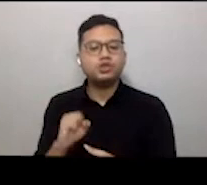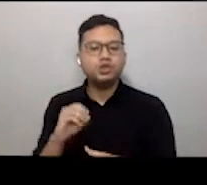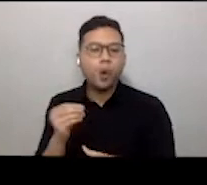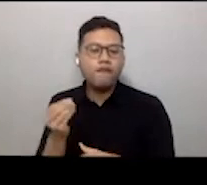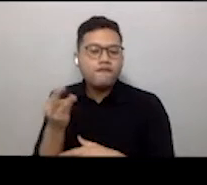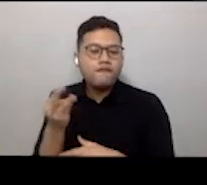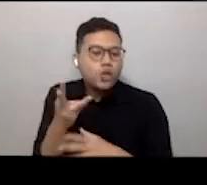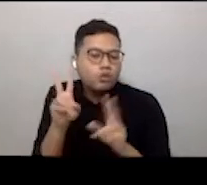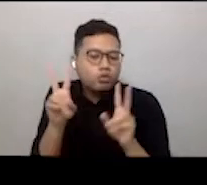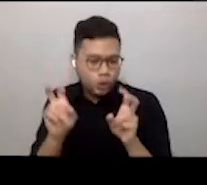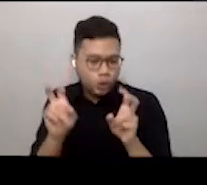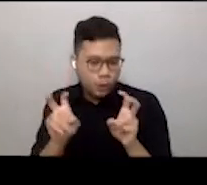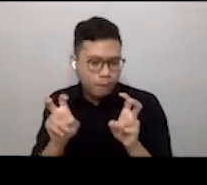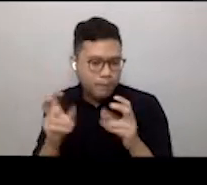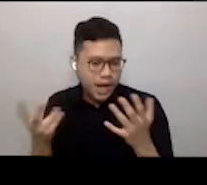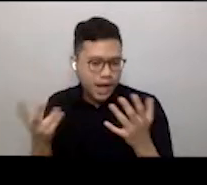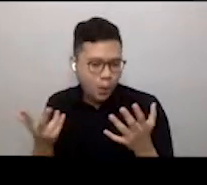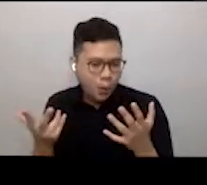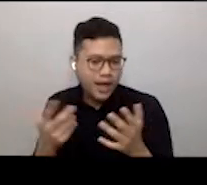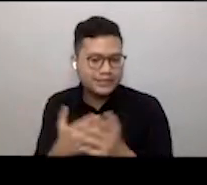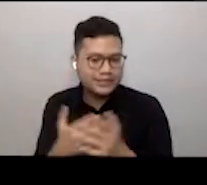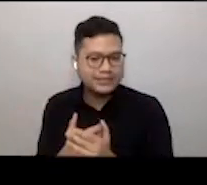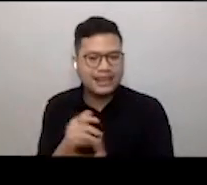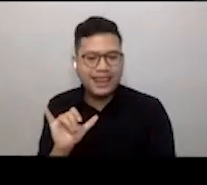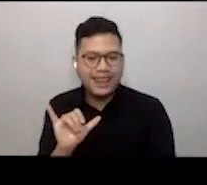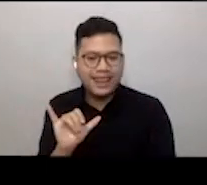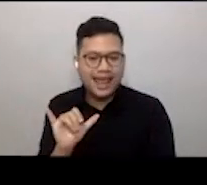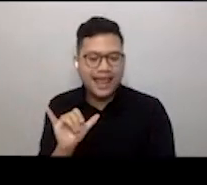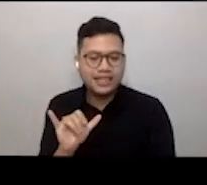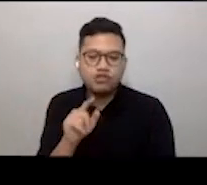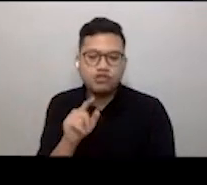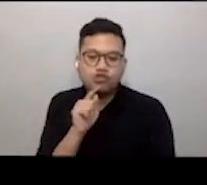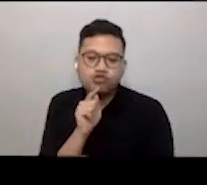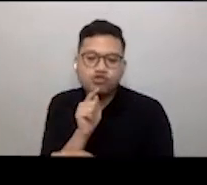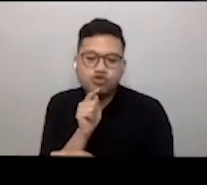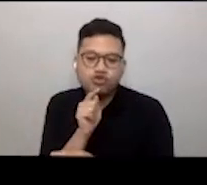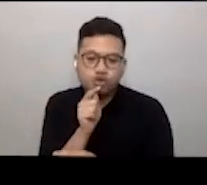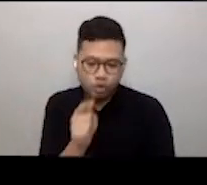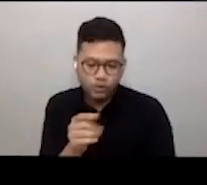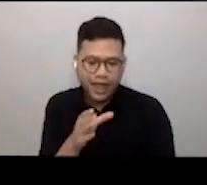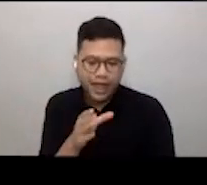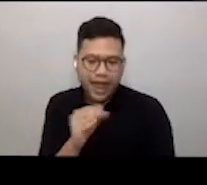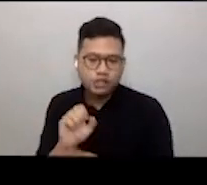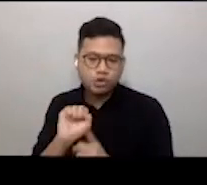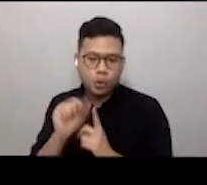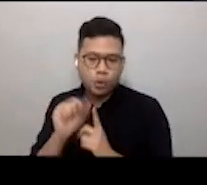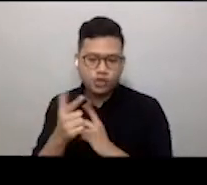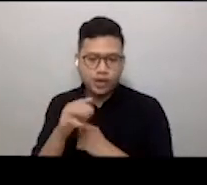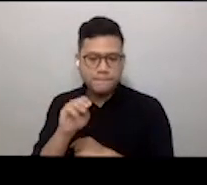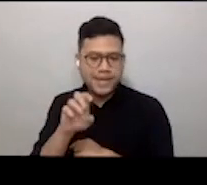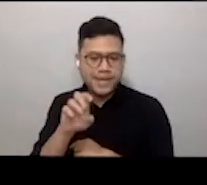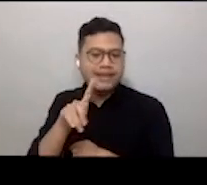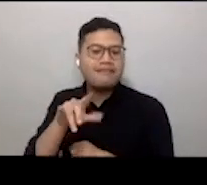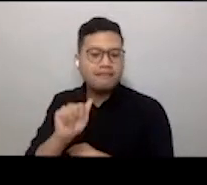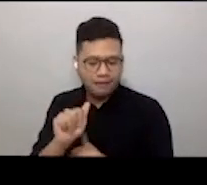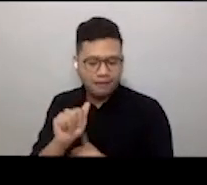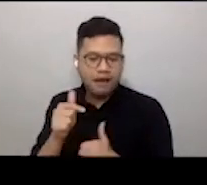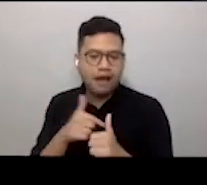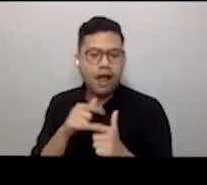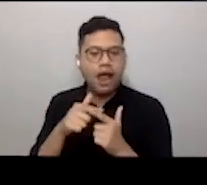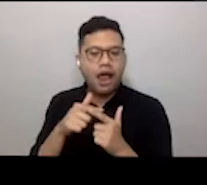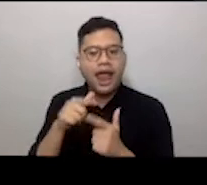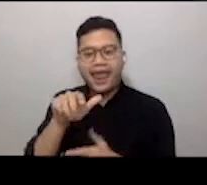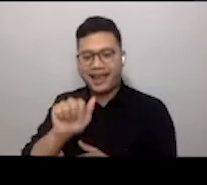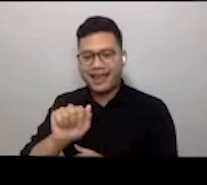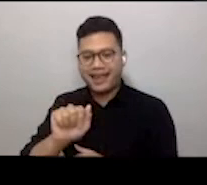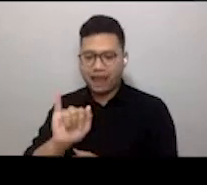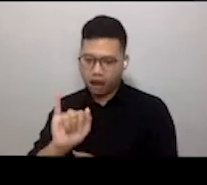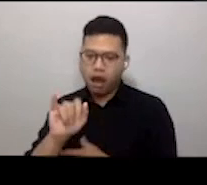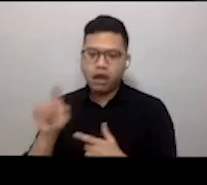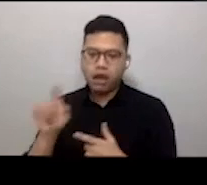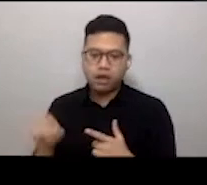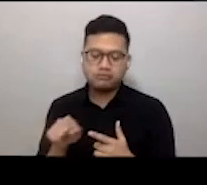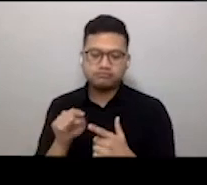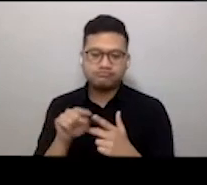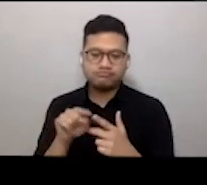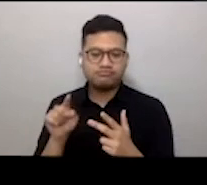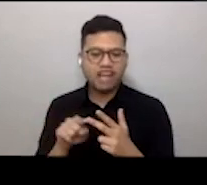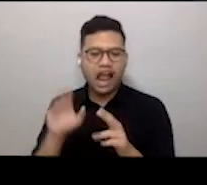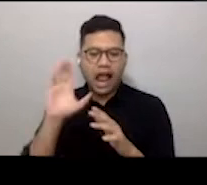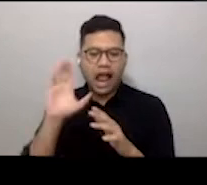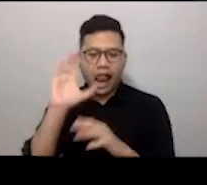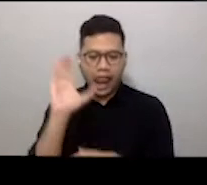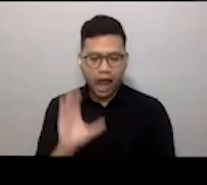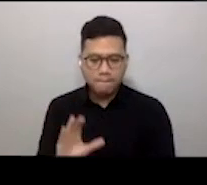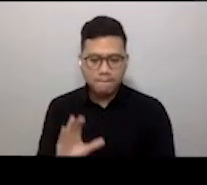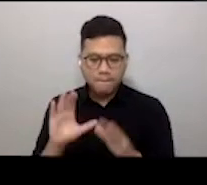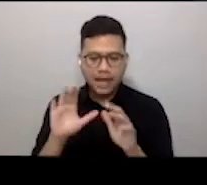have been things like truth and social media, artificial intelligence, climate change,